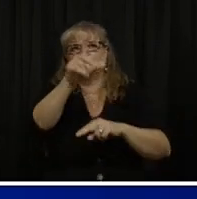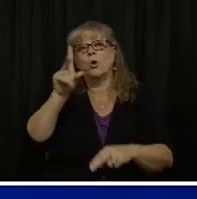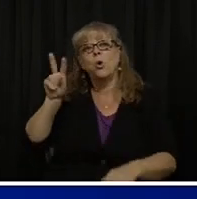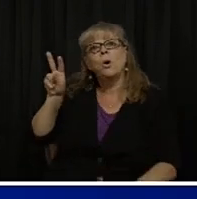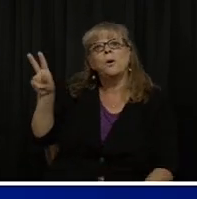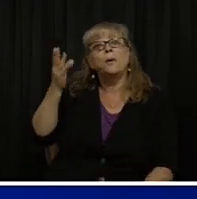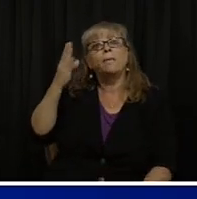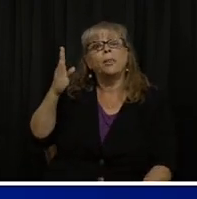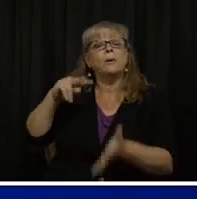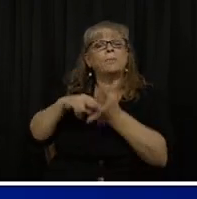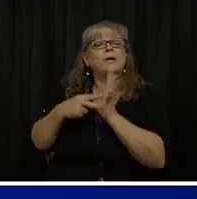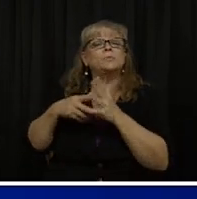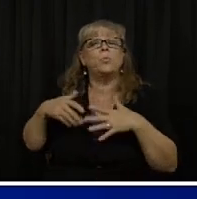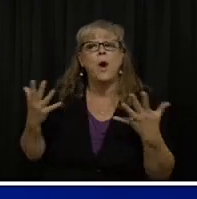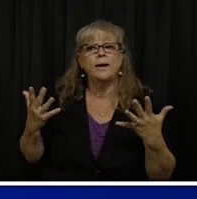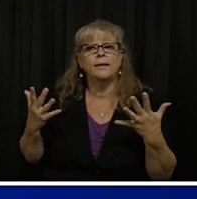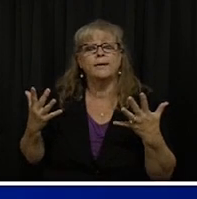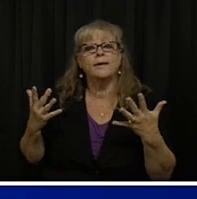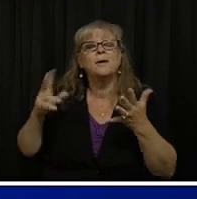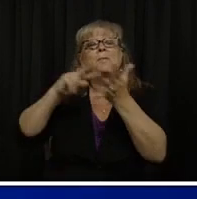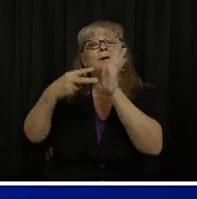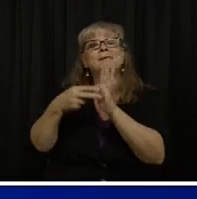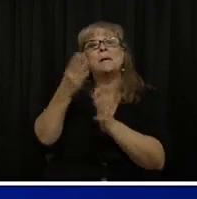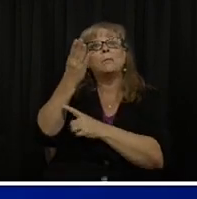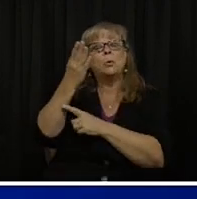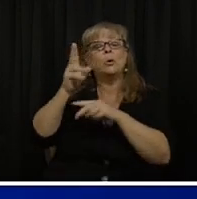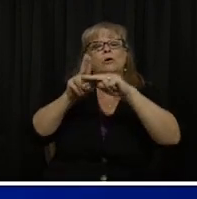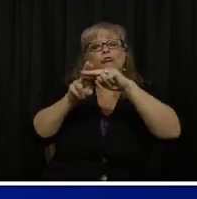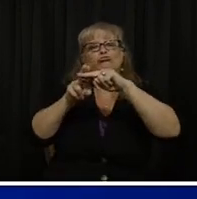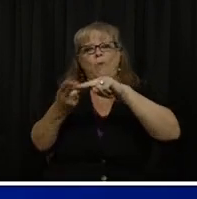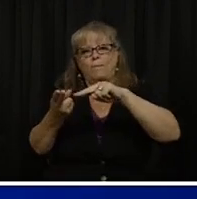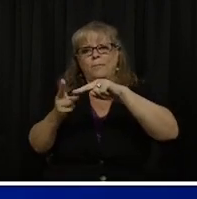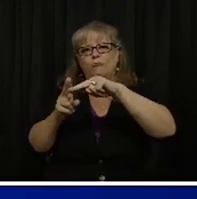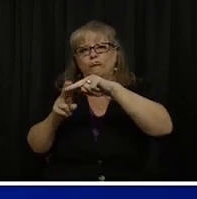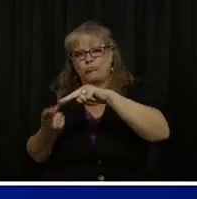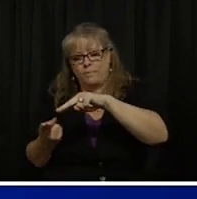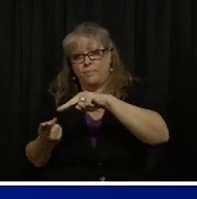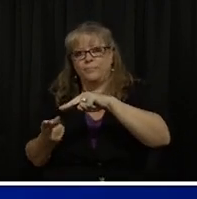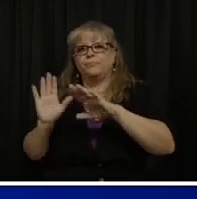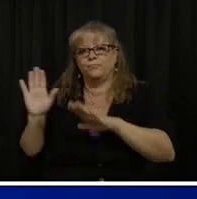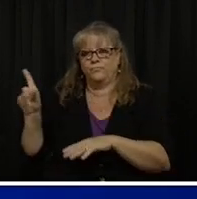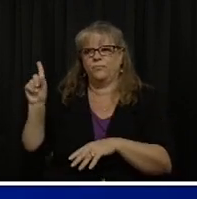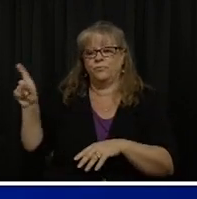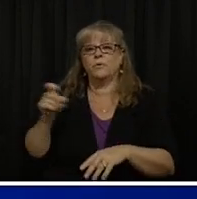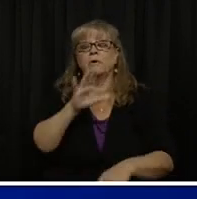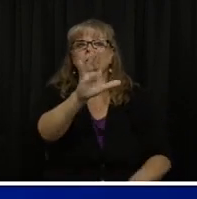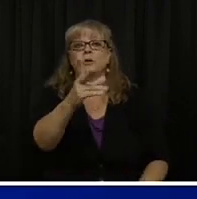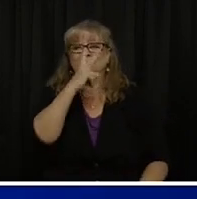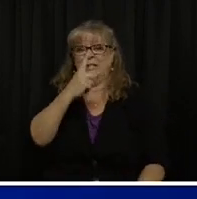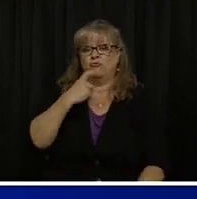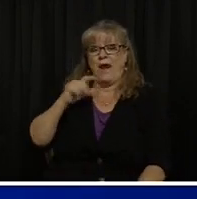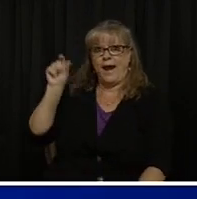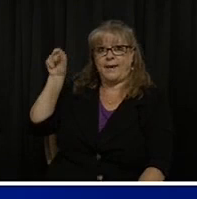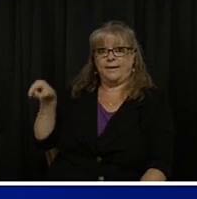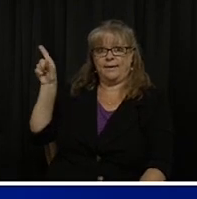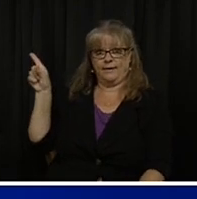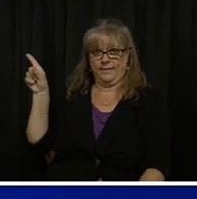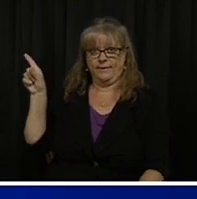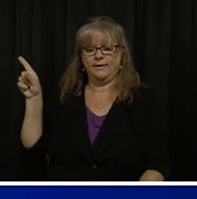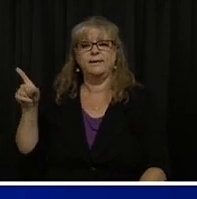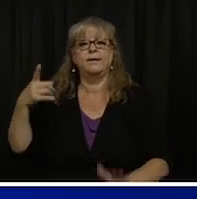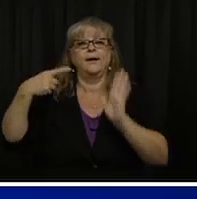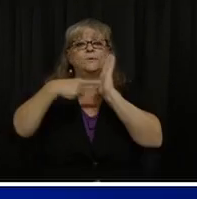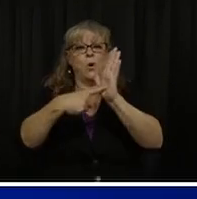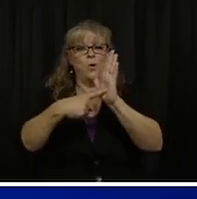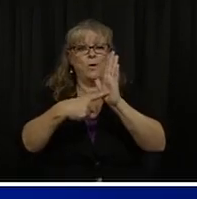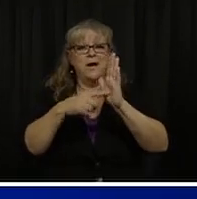weeks in the state where we have seen a decrease in the number of cases occurring. The weeks that are shown with red bars represent the weeks where we have